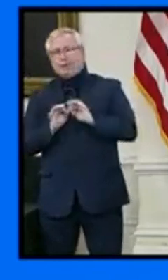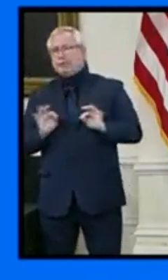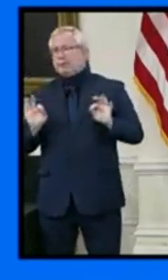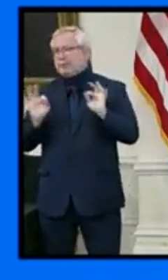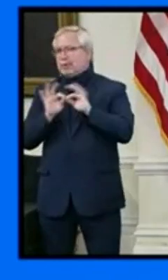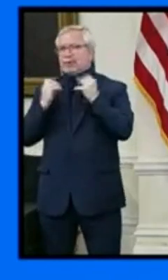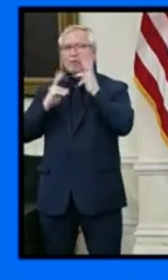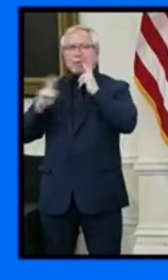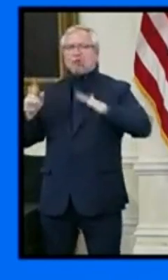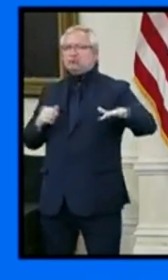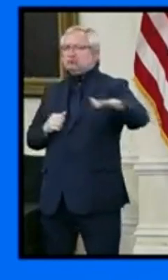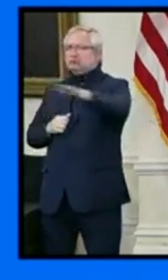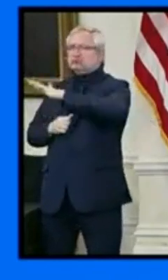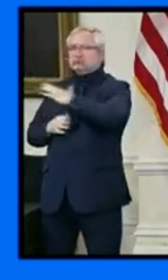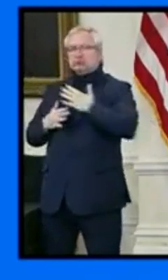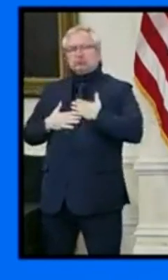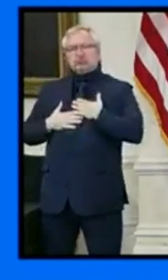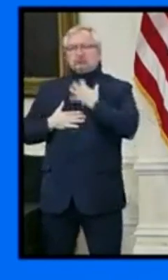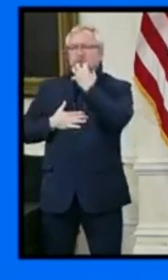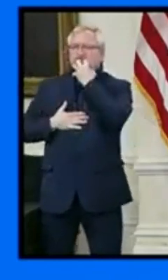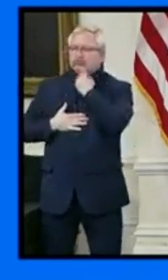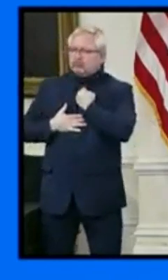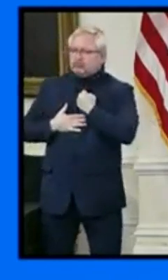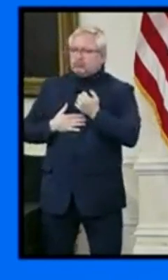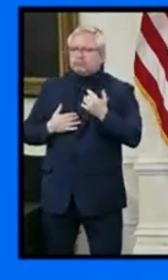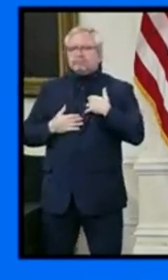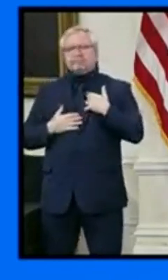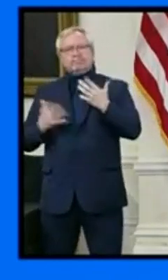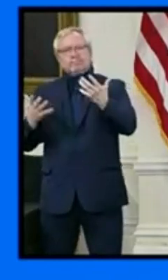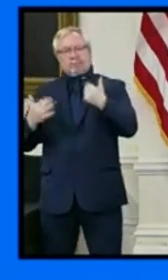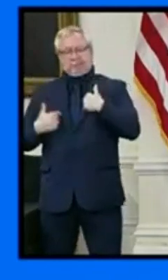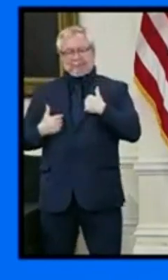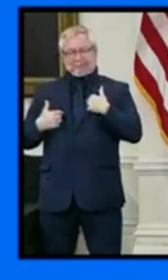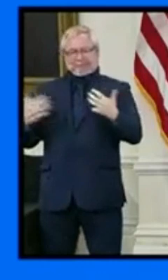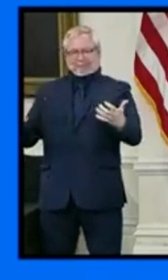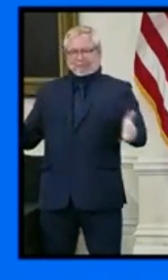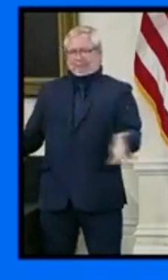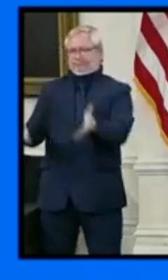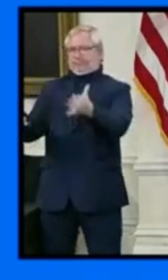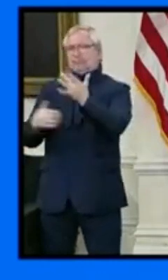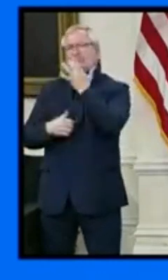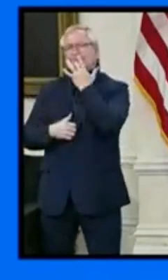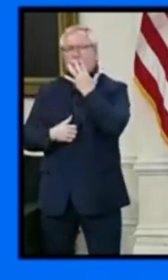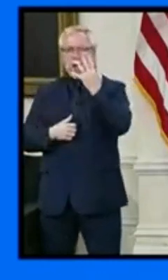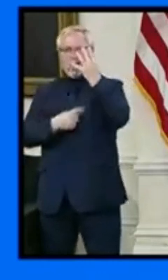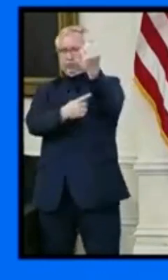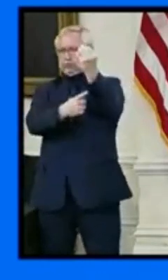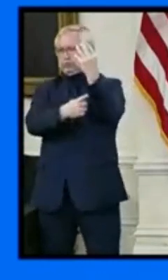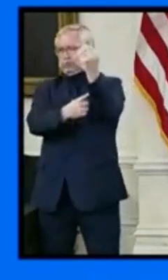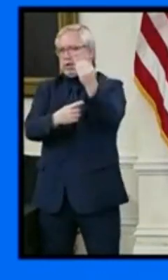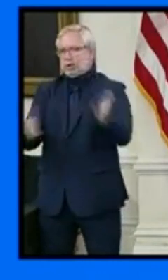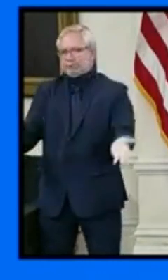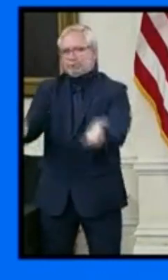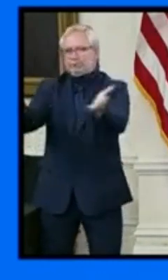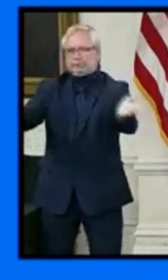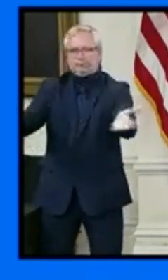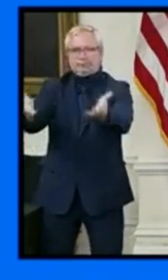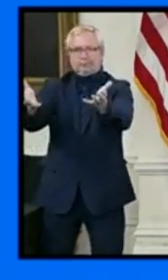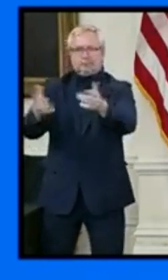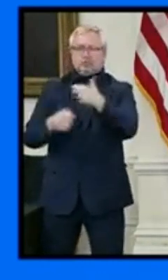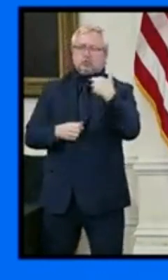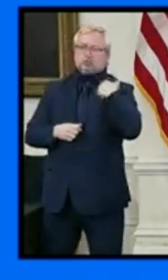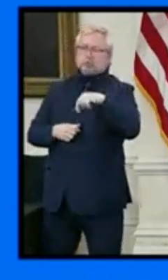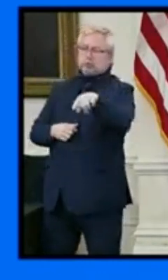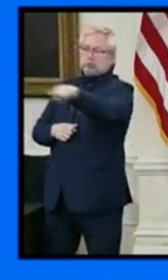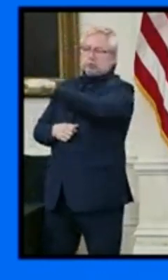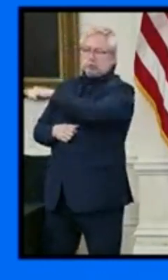is strongly encouraged. Religious leaders are strongly urged to do everything possible